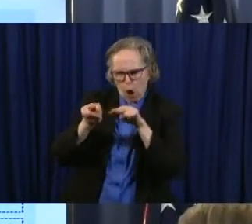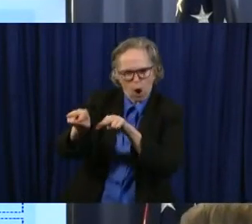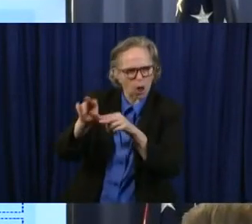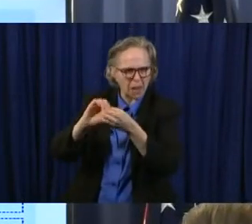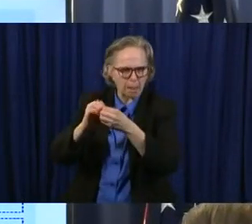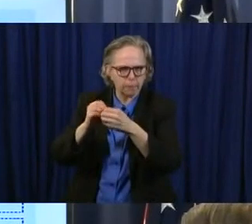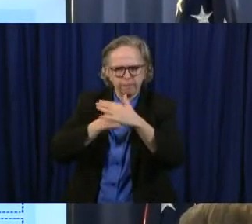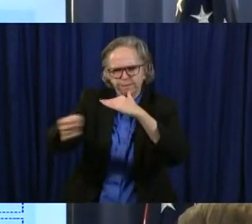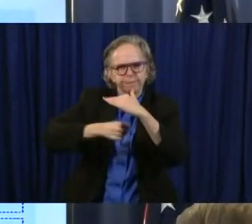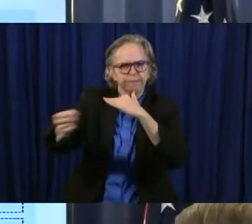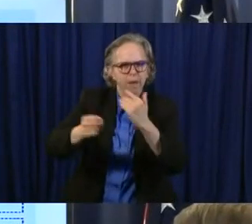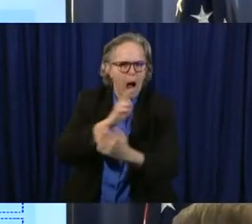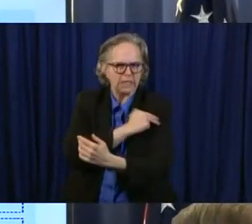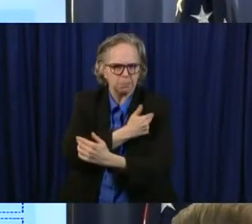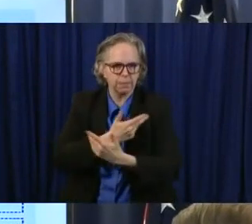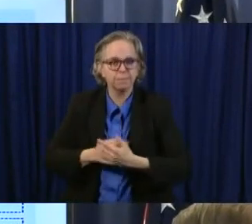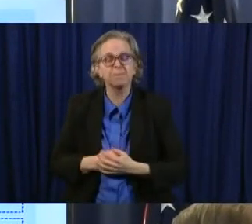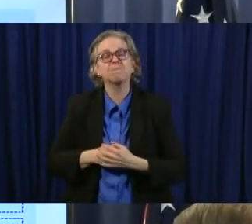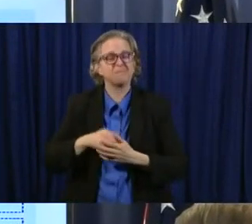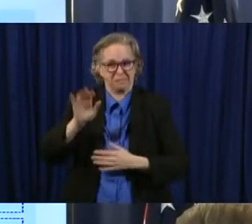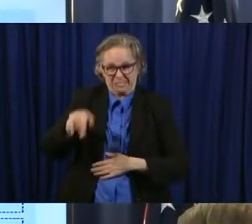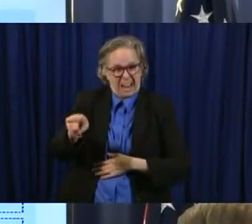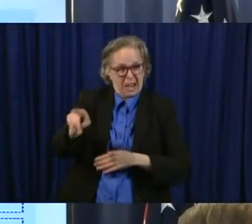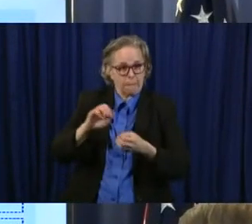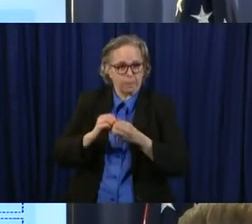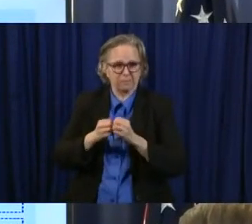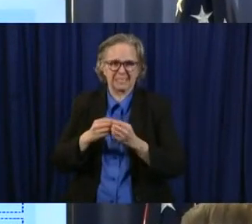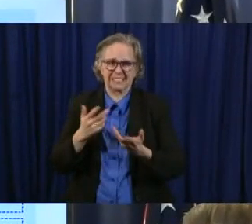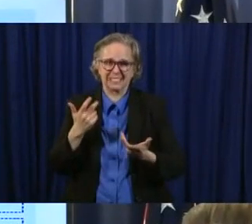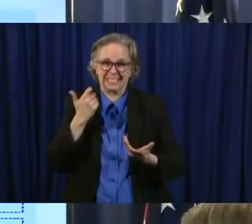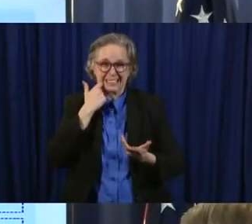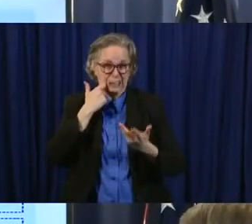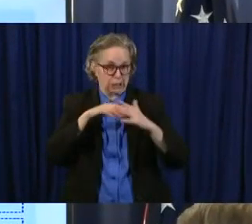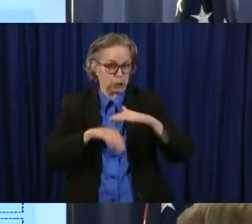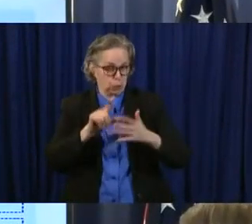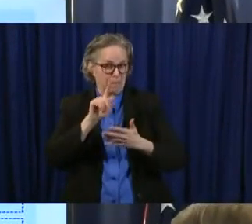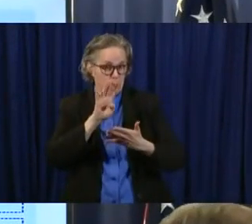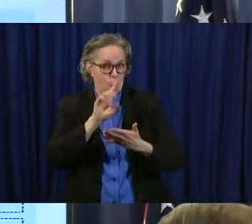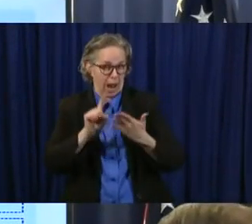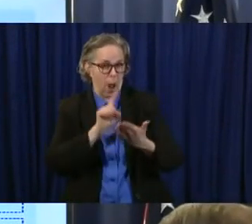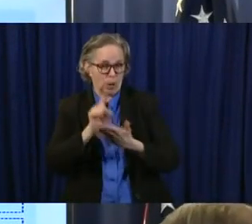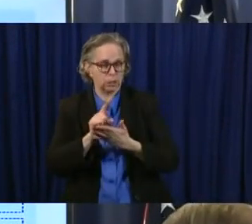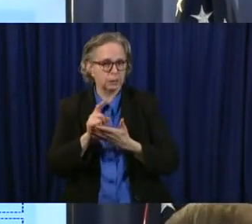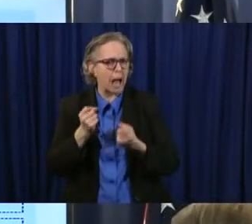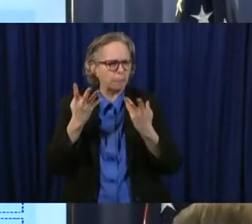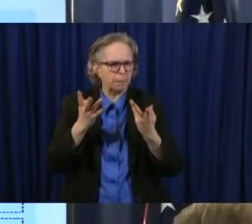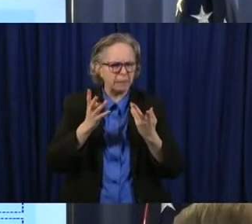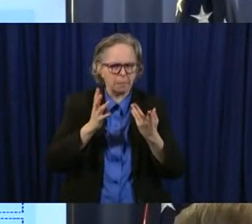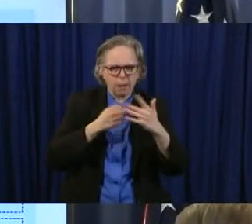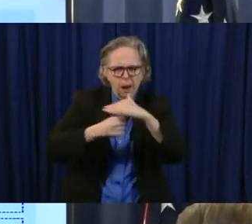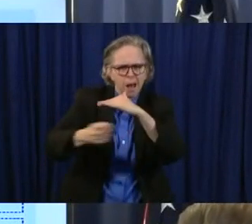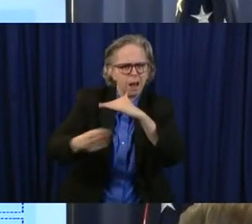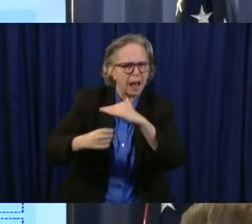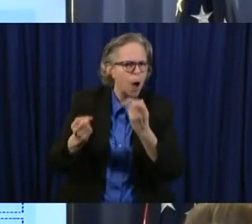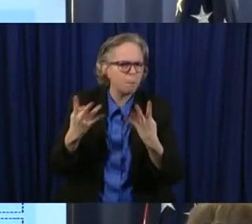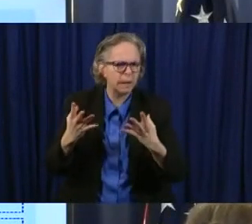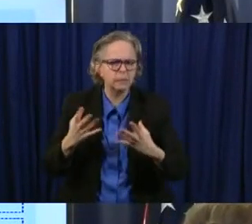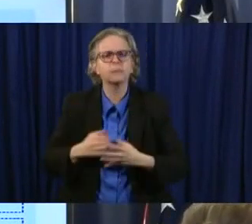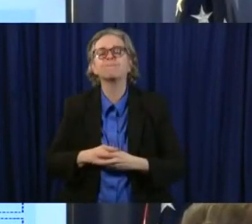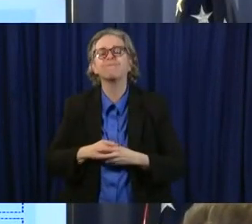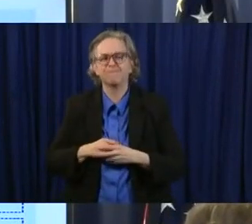Last reported last 24 hour reported hospitalizations. New ones, 54.